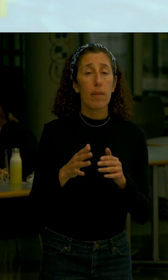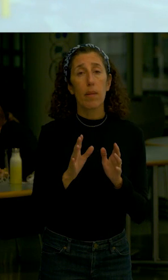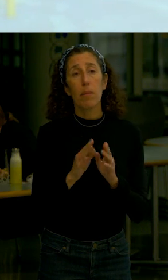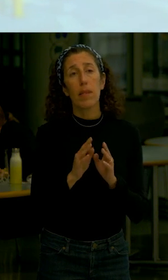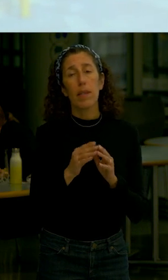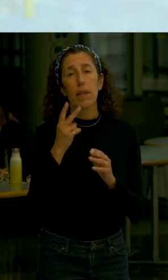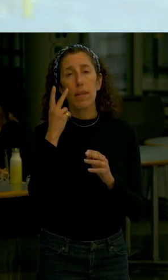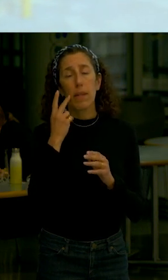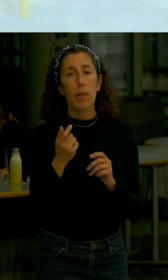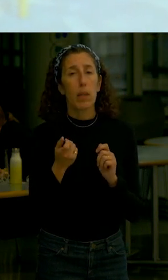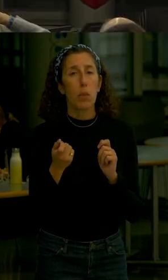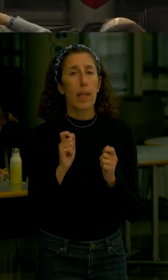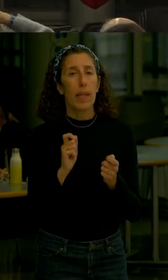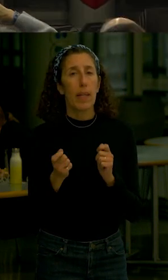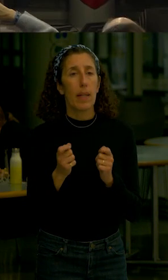can tweak it